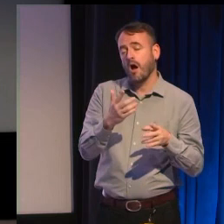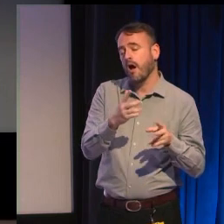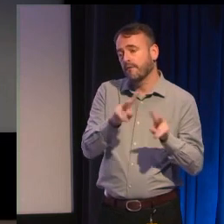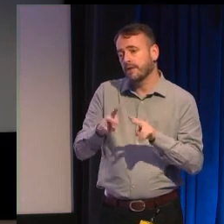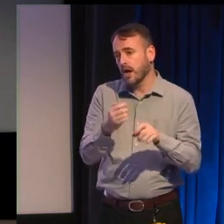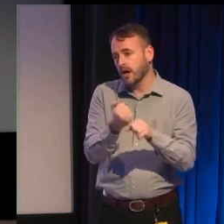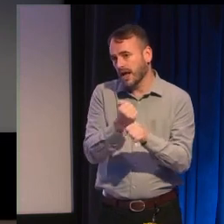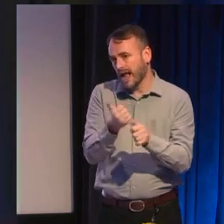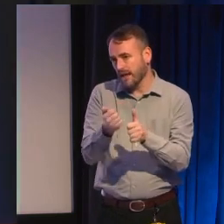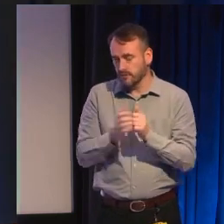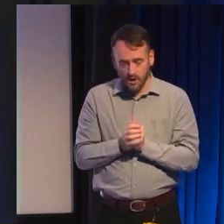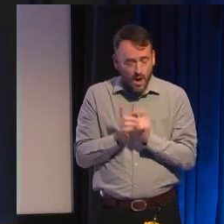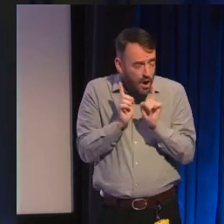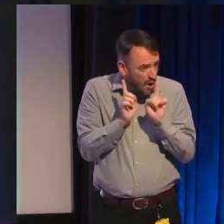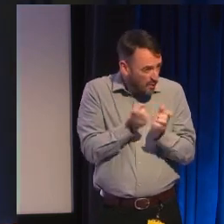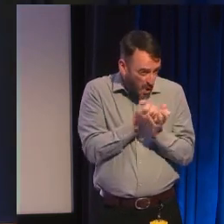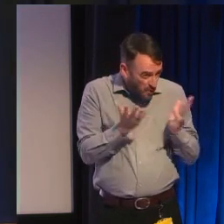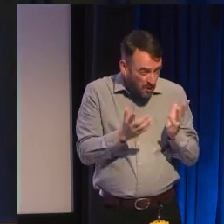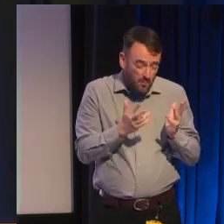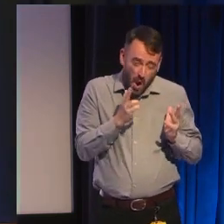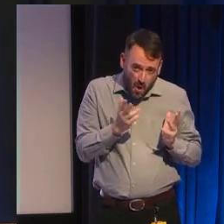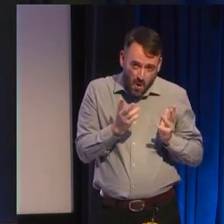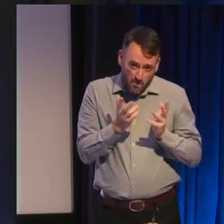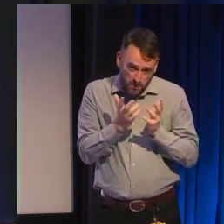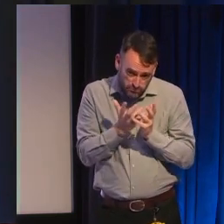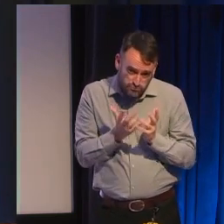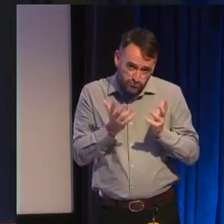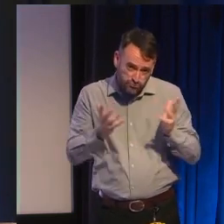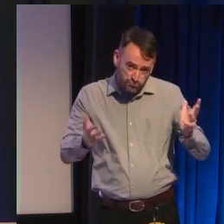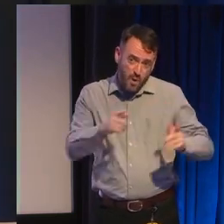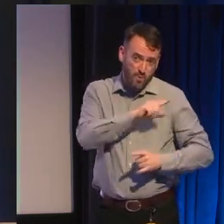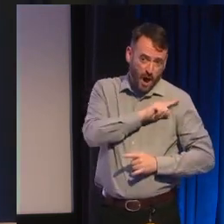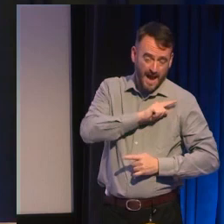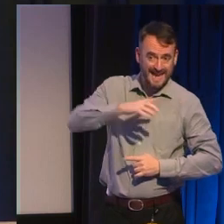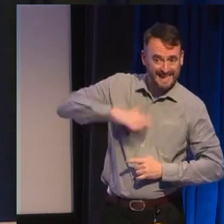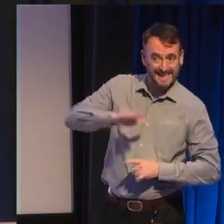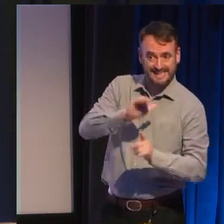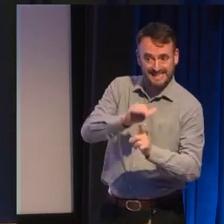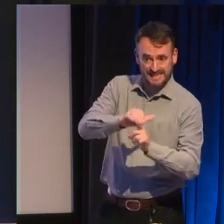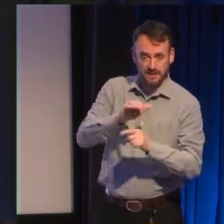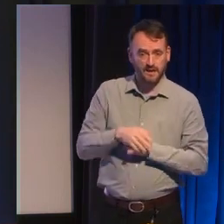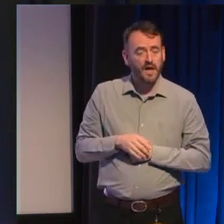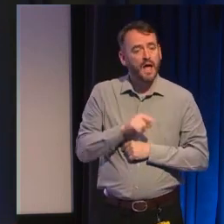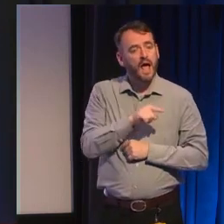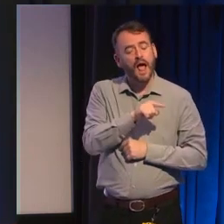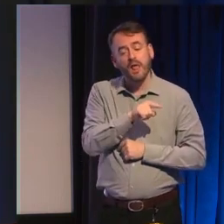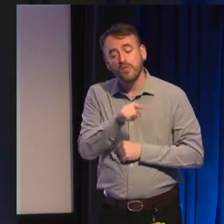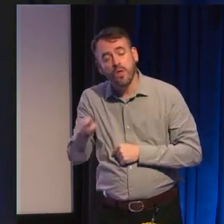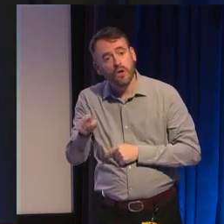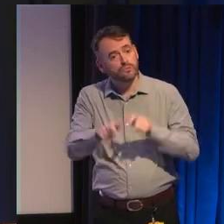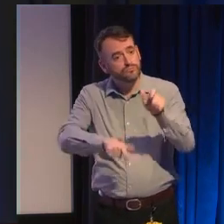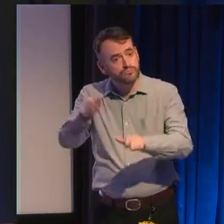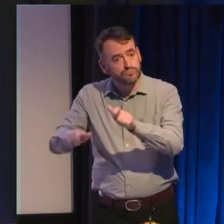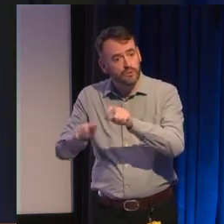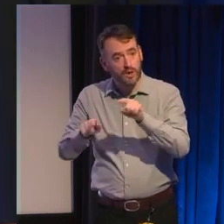yet but I'm hoping it'll grow as more people request this and even if they don't list it explicitly I'm betting that a lot of them would find it